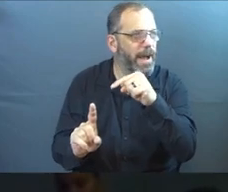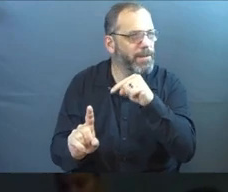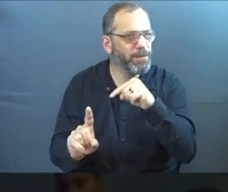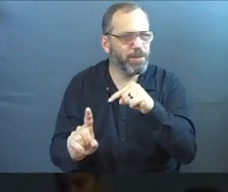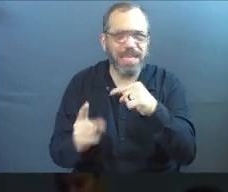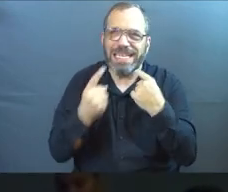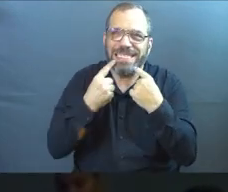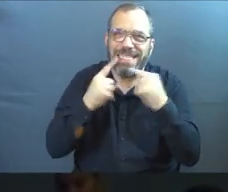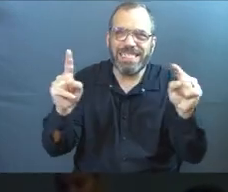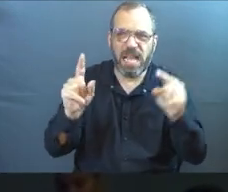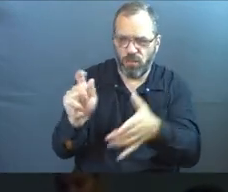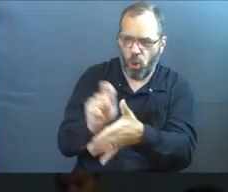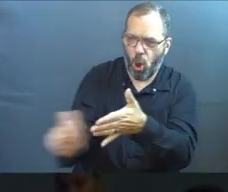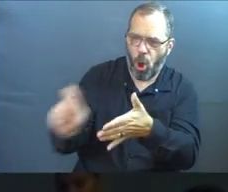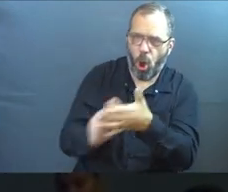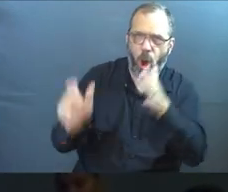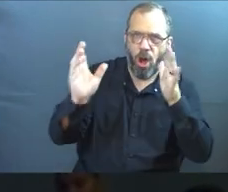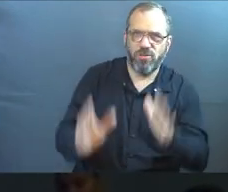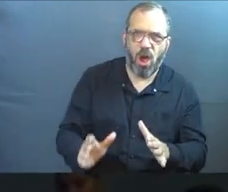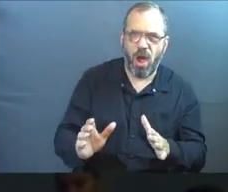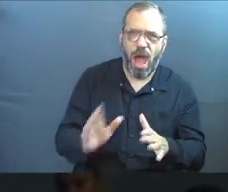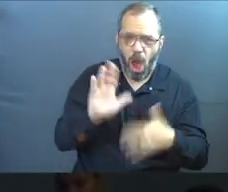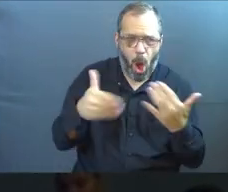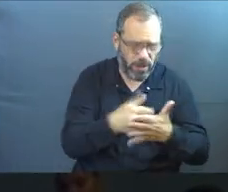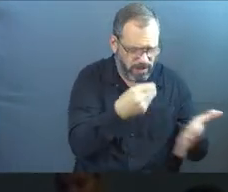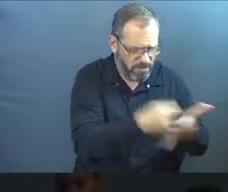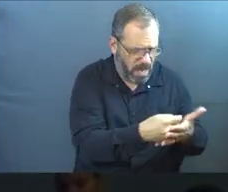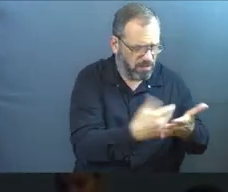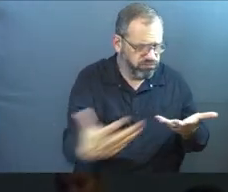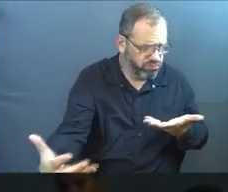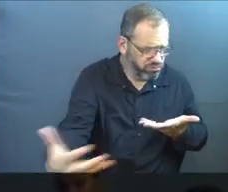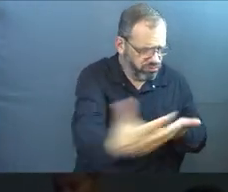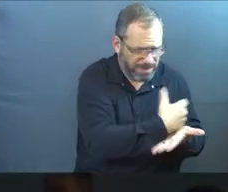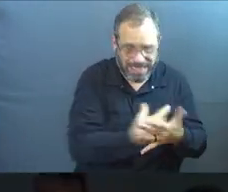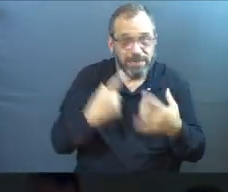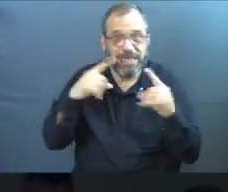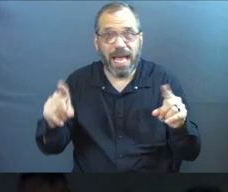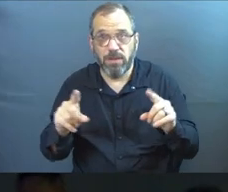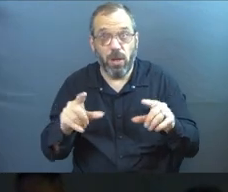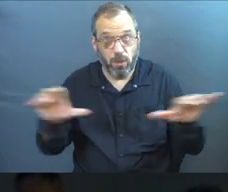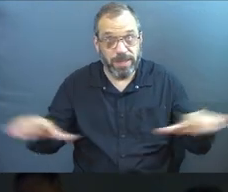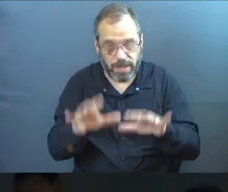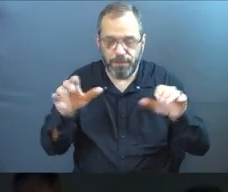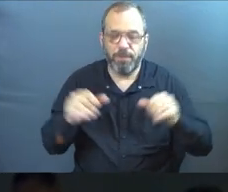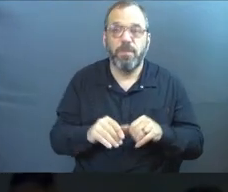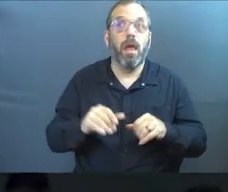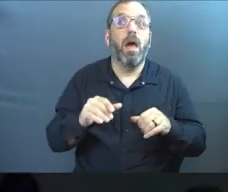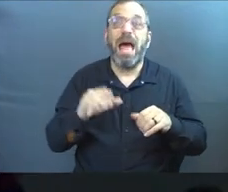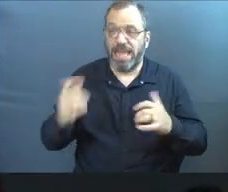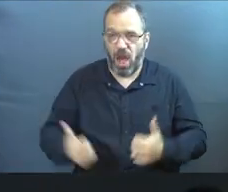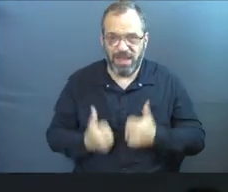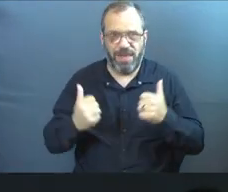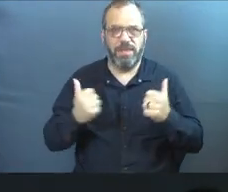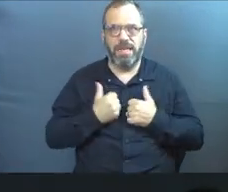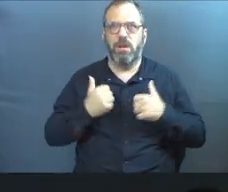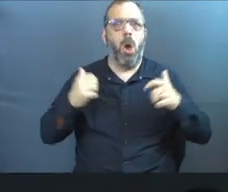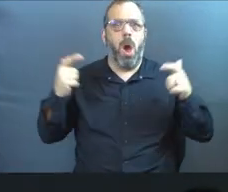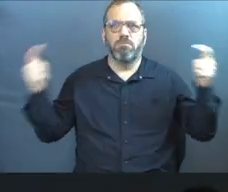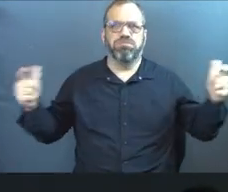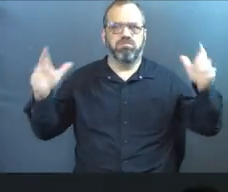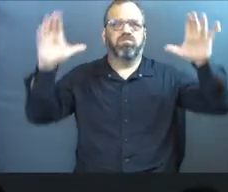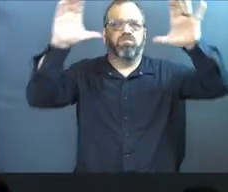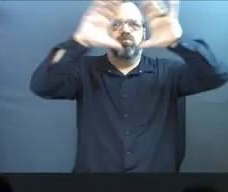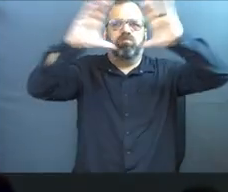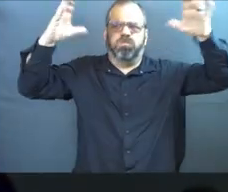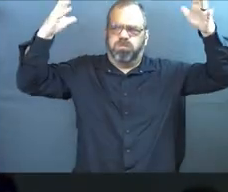successful author and he's amassed all this money because he's been so successful at what he's done. And they all live in this monstrous